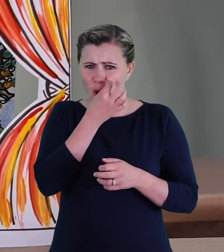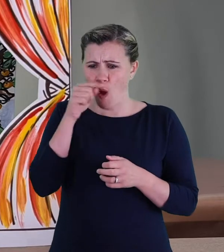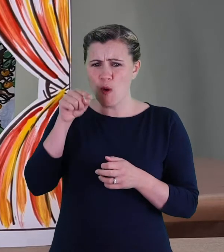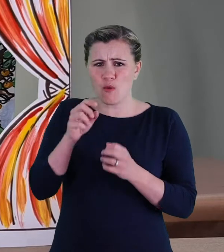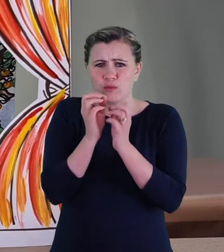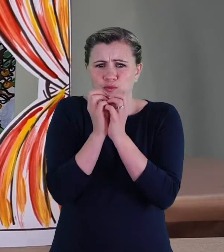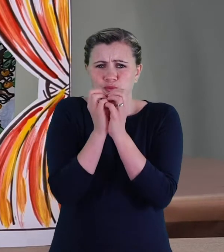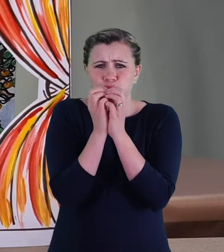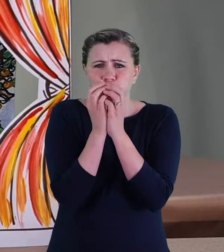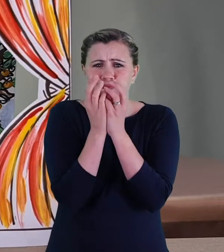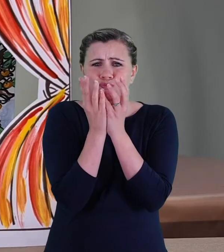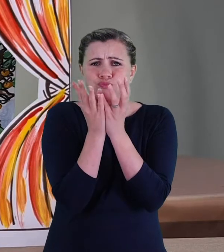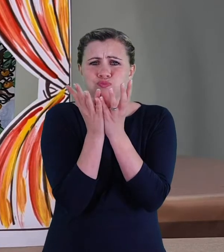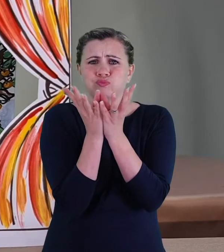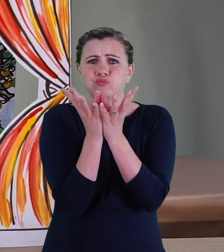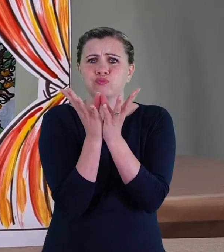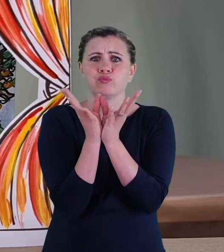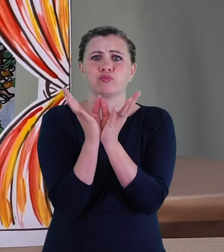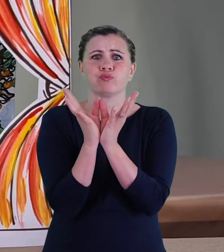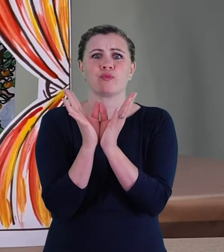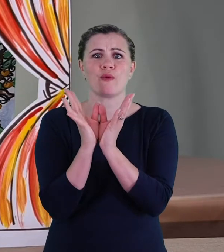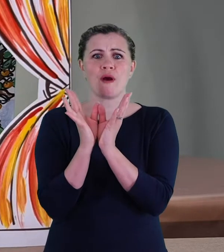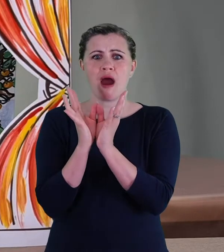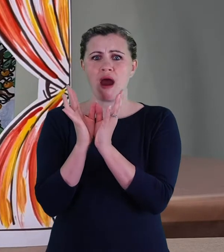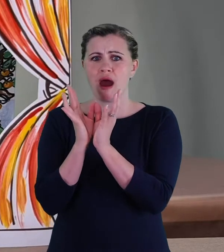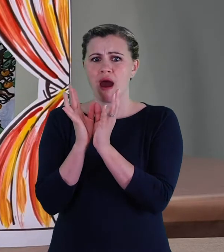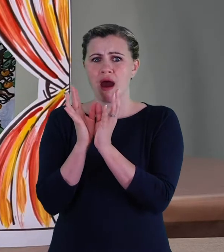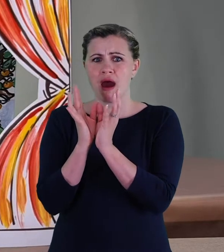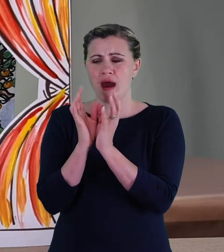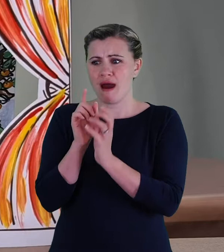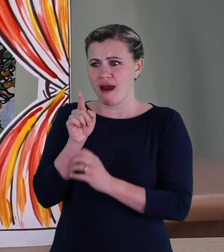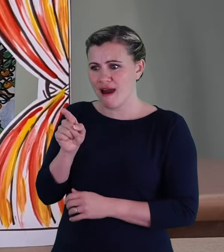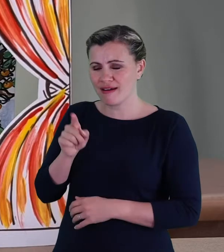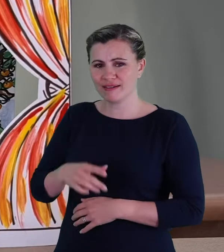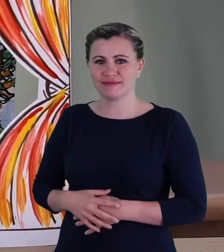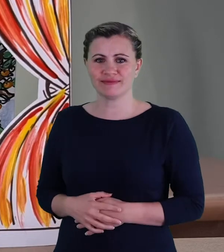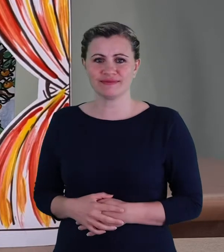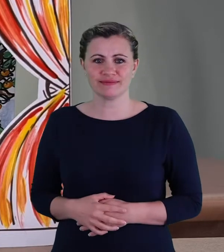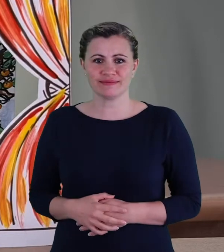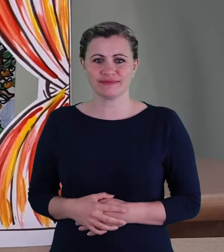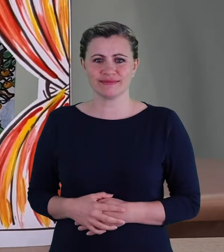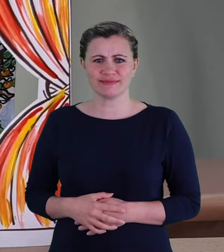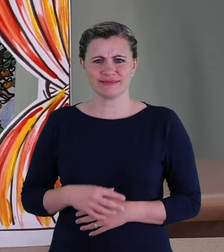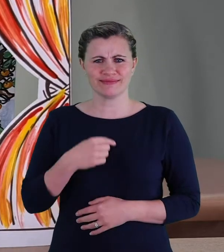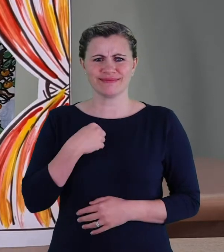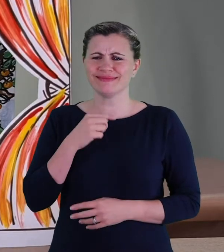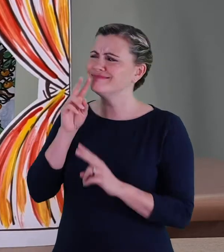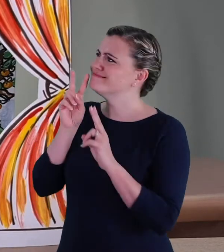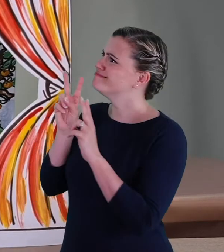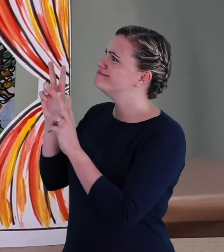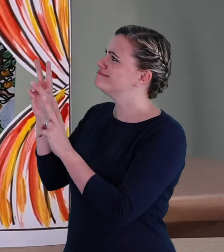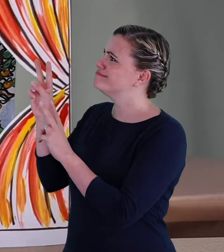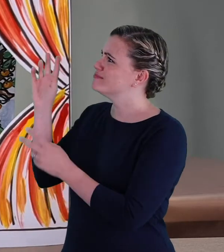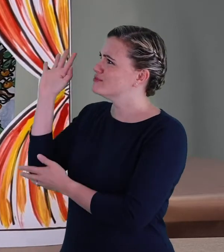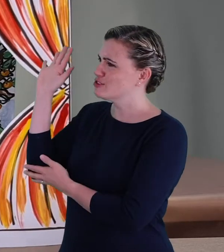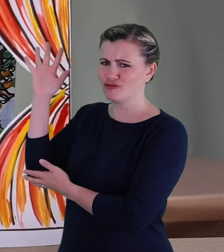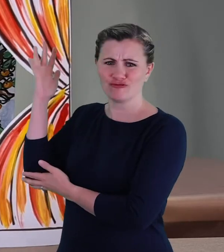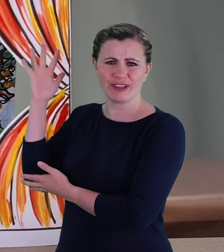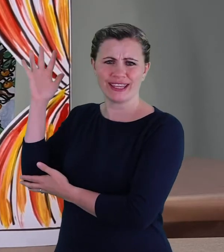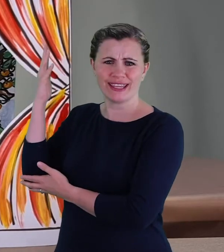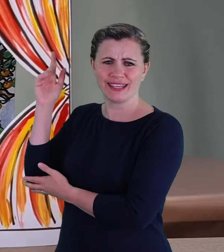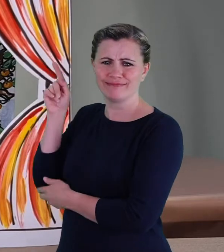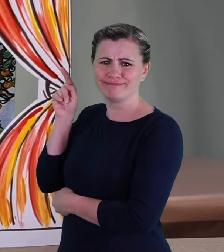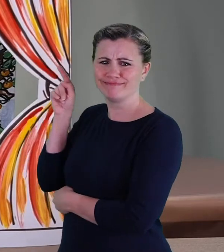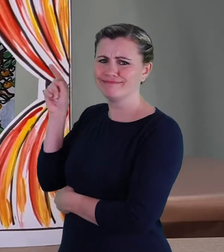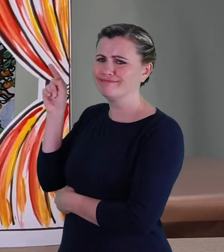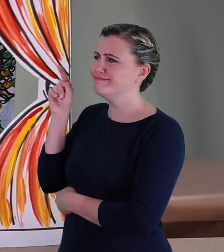under this orange tree. It was here all the time. One day